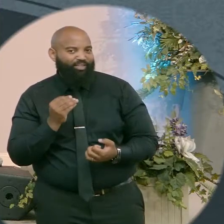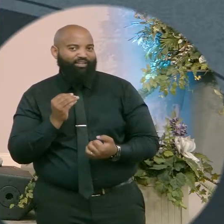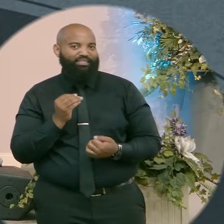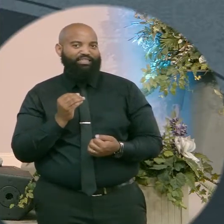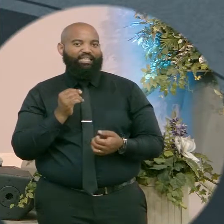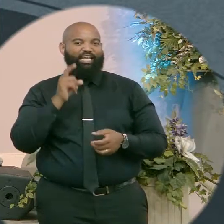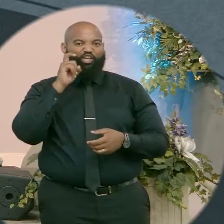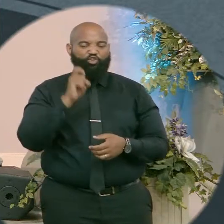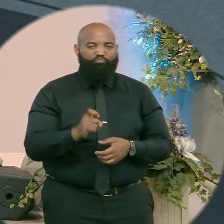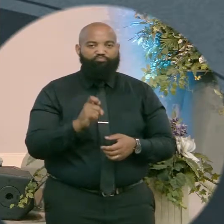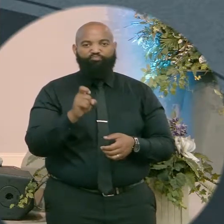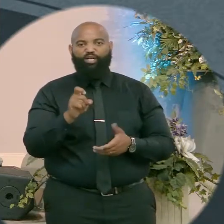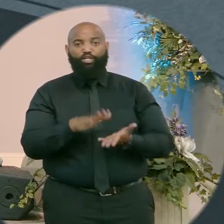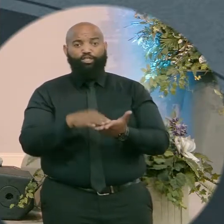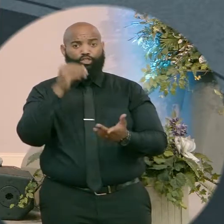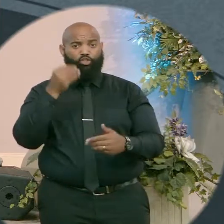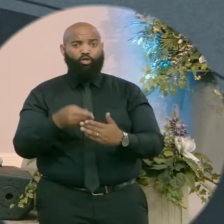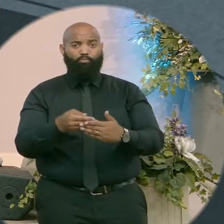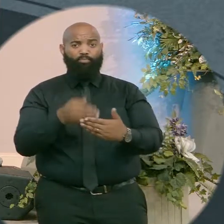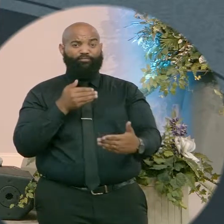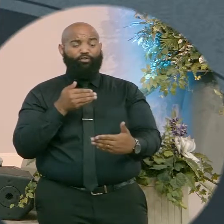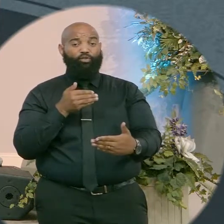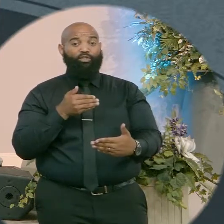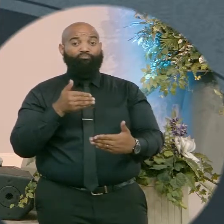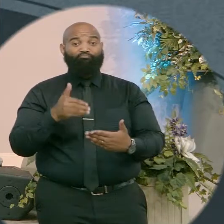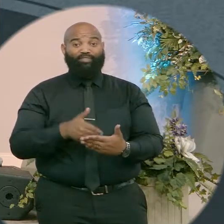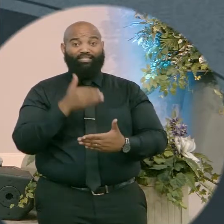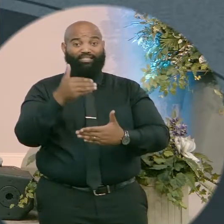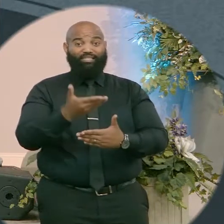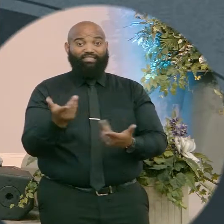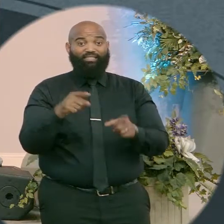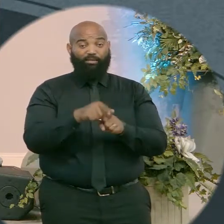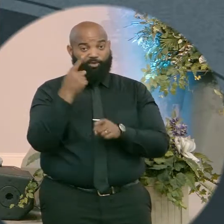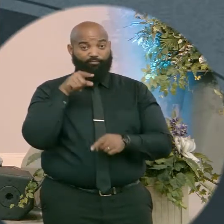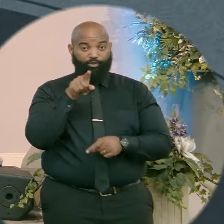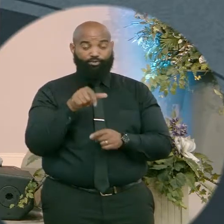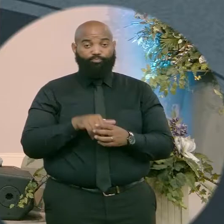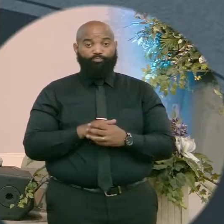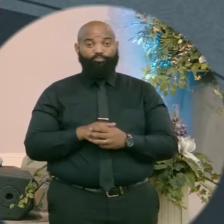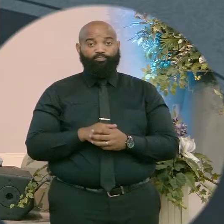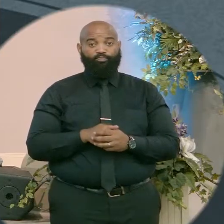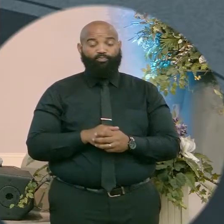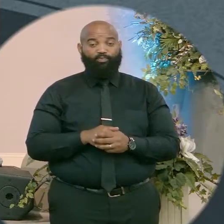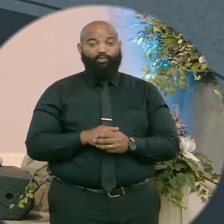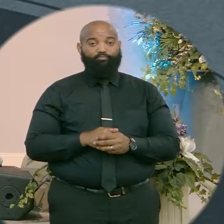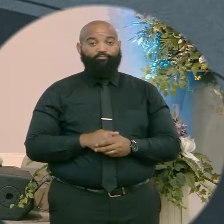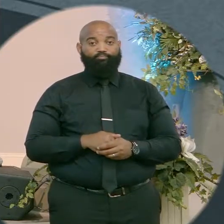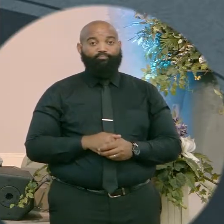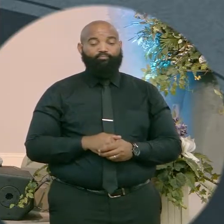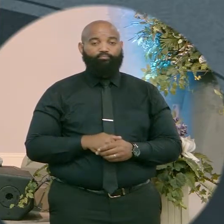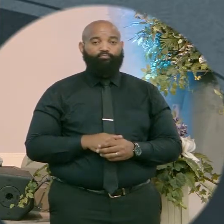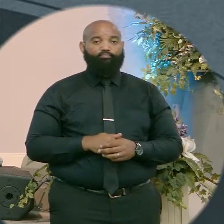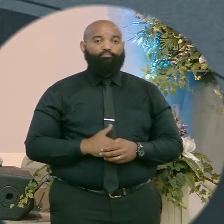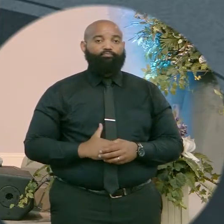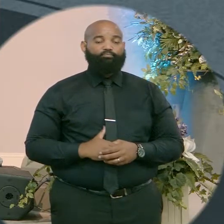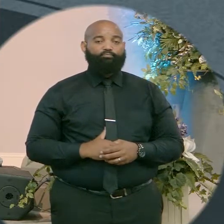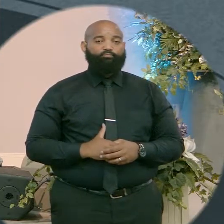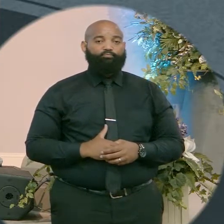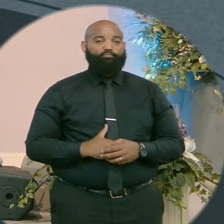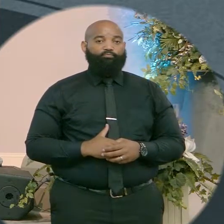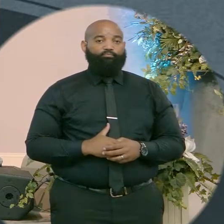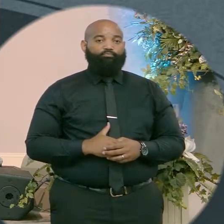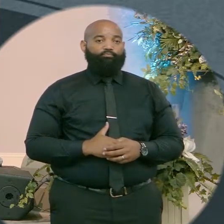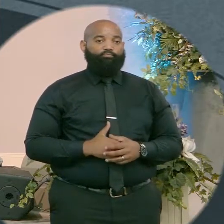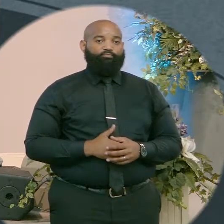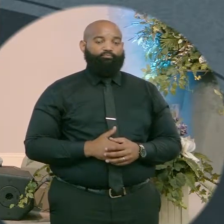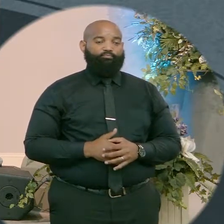Do over. Do over. Jesus ended phase one of this war in Mark